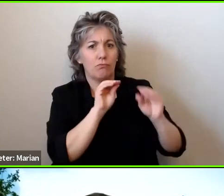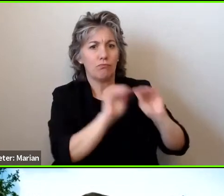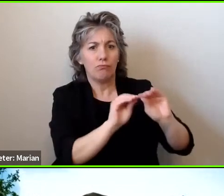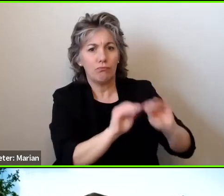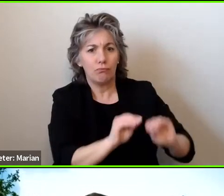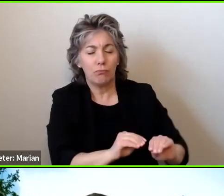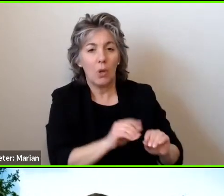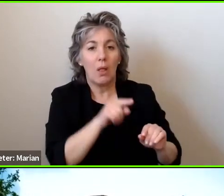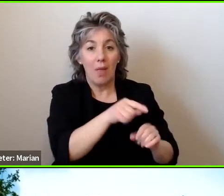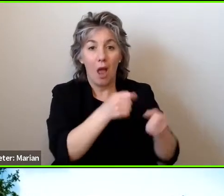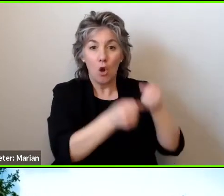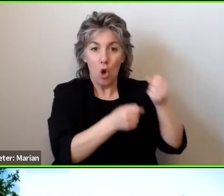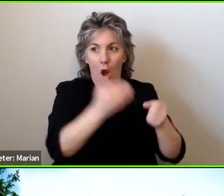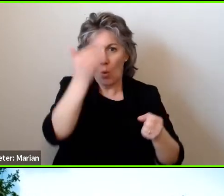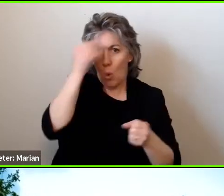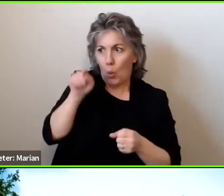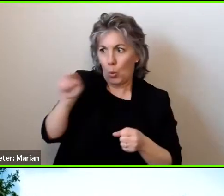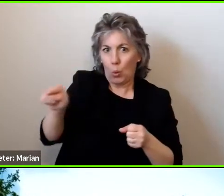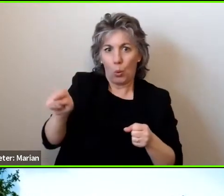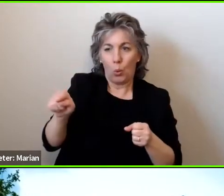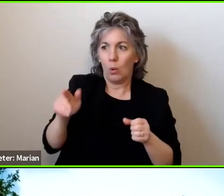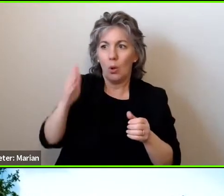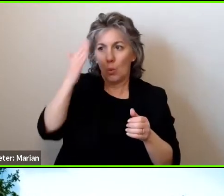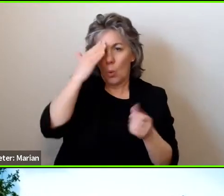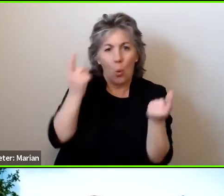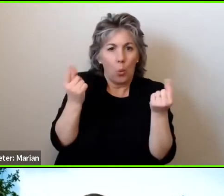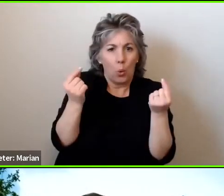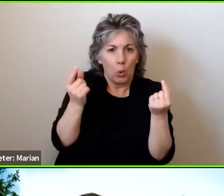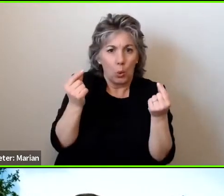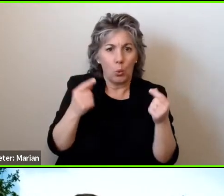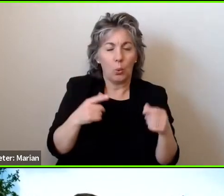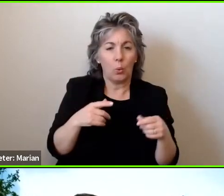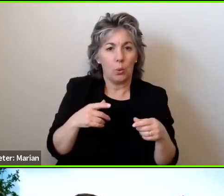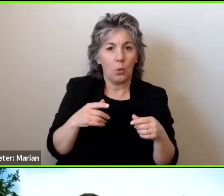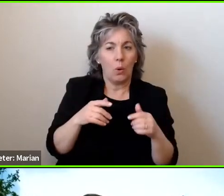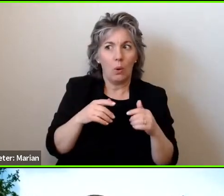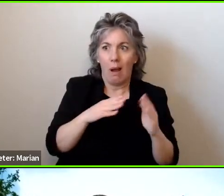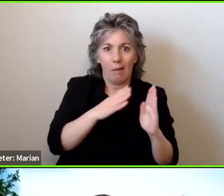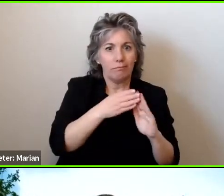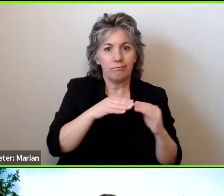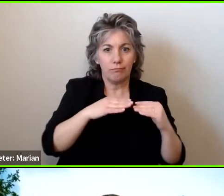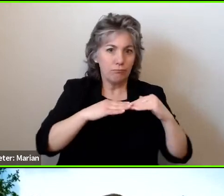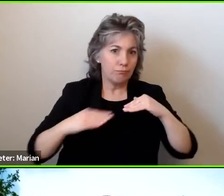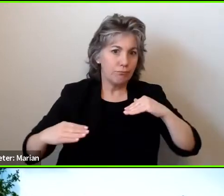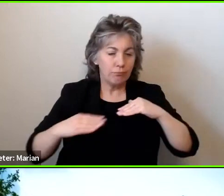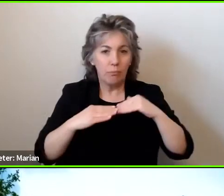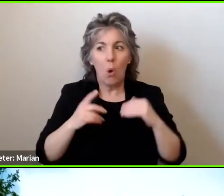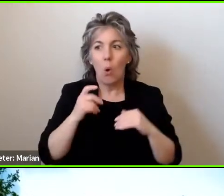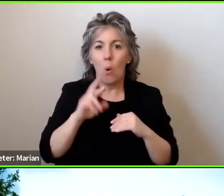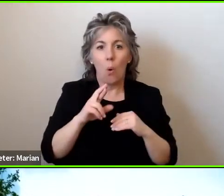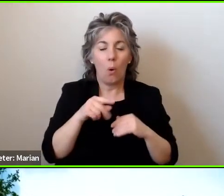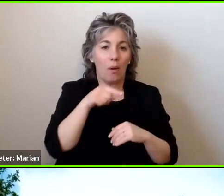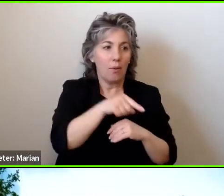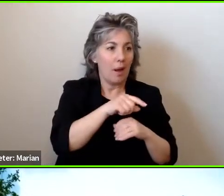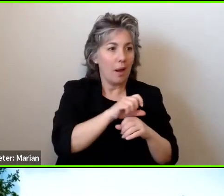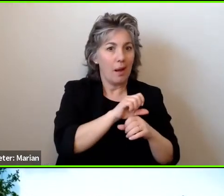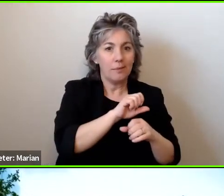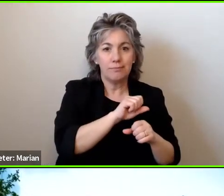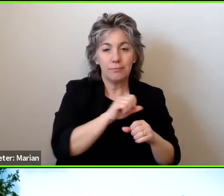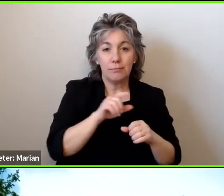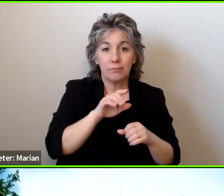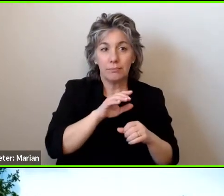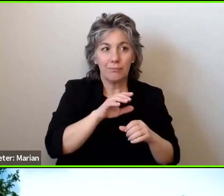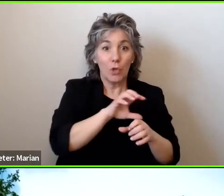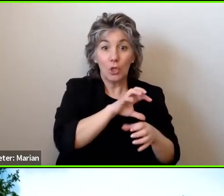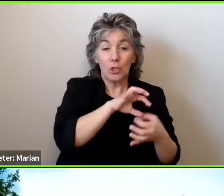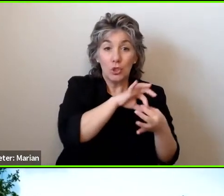that the vehicle knows who you are and knows where that ramp needs to be. Or, you know, the securement device knows what kind of chair you have and can